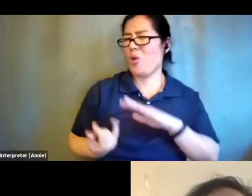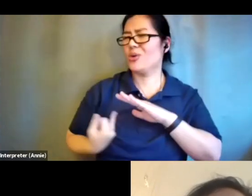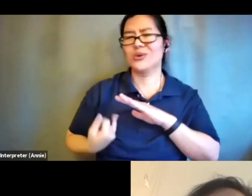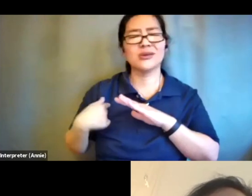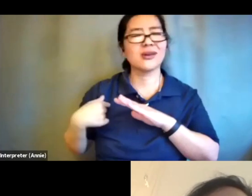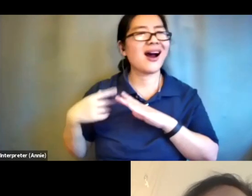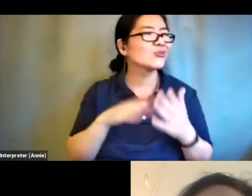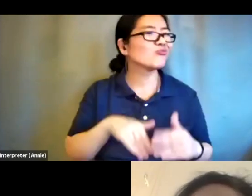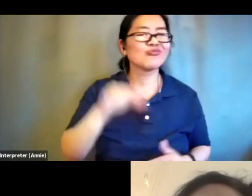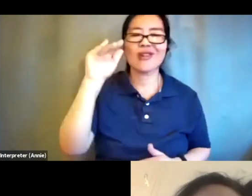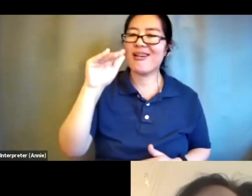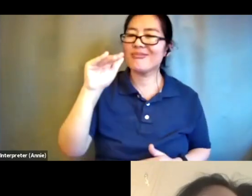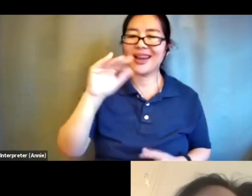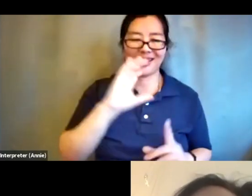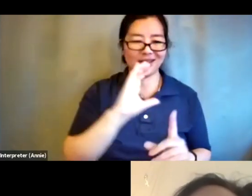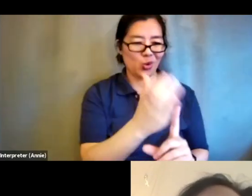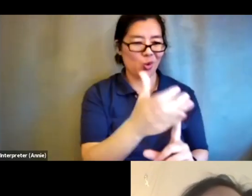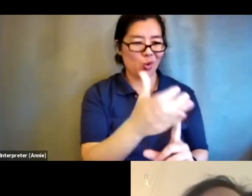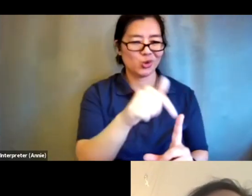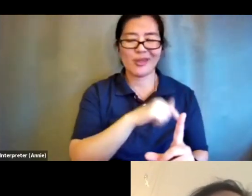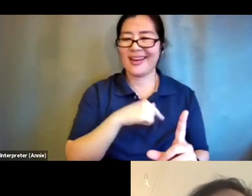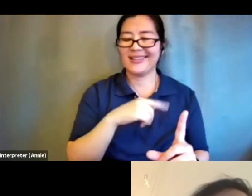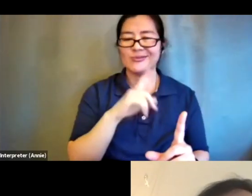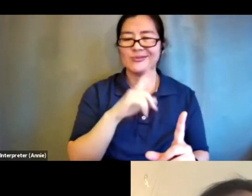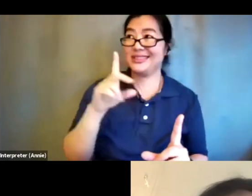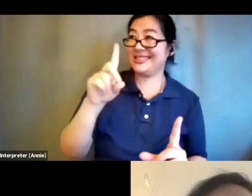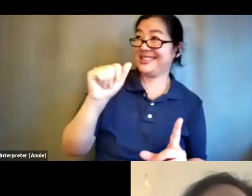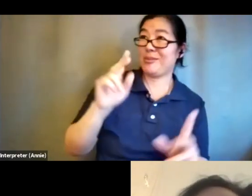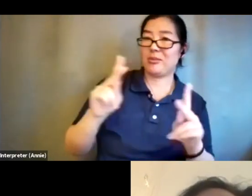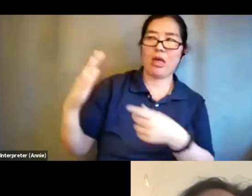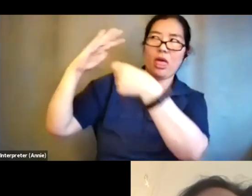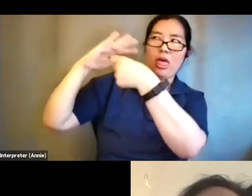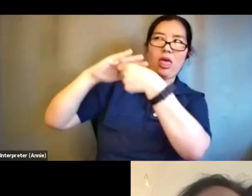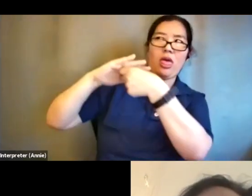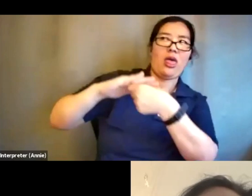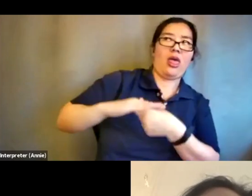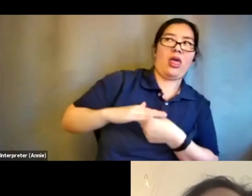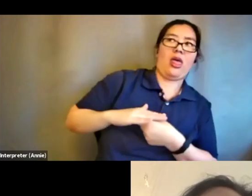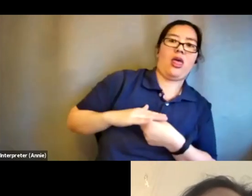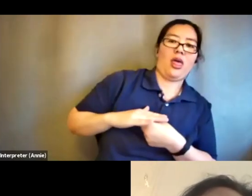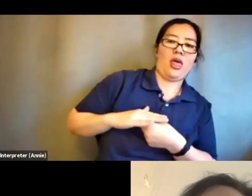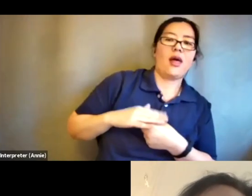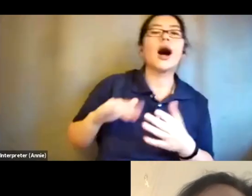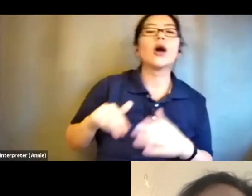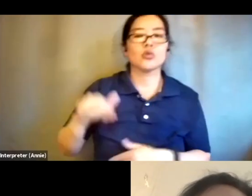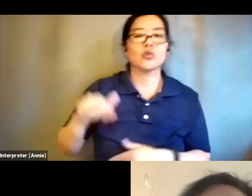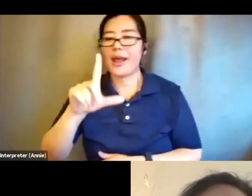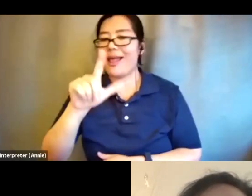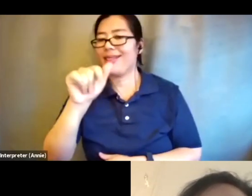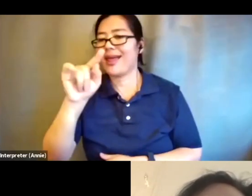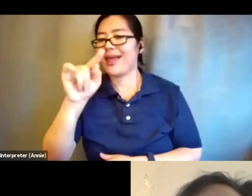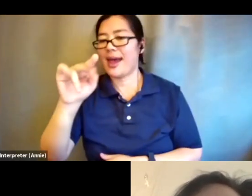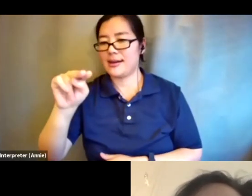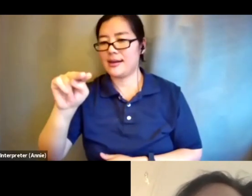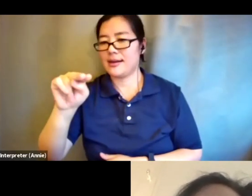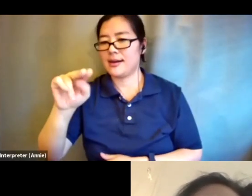that oppressed disabled people even more so than than the culture here i grew up in latin america so um